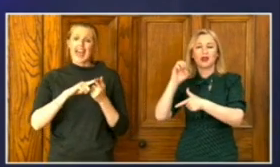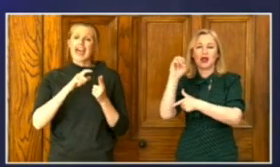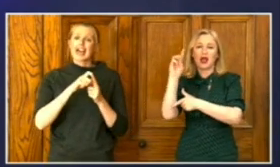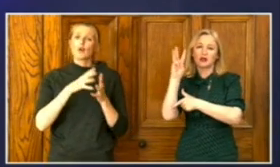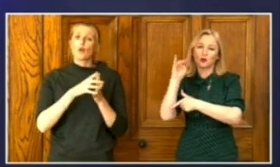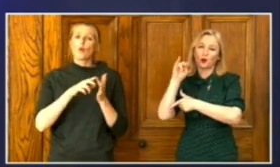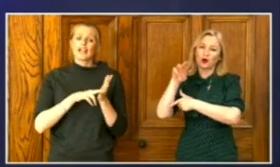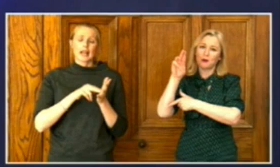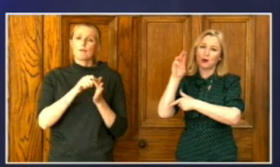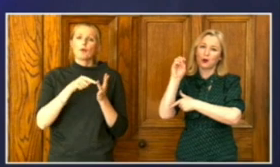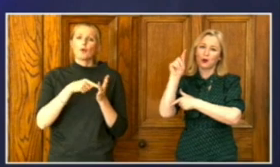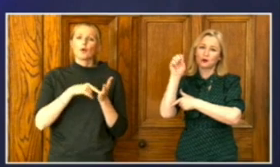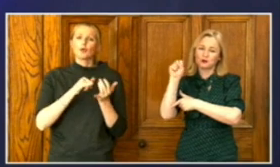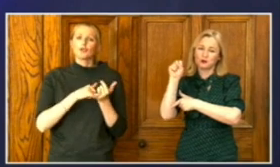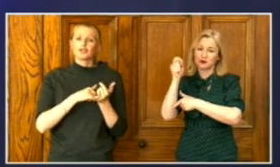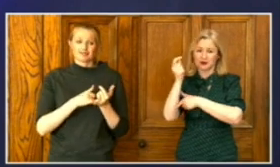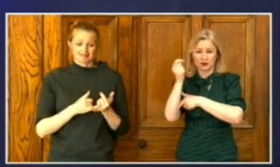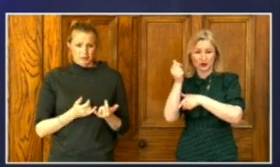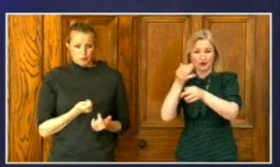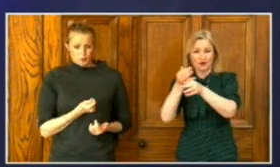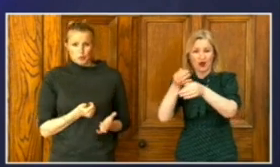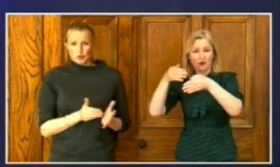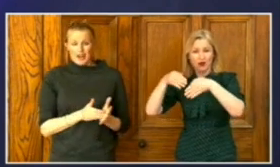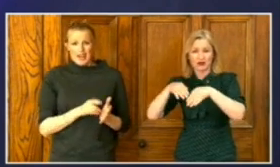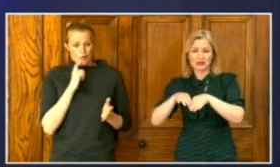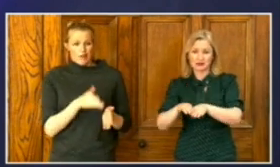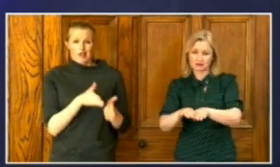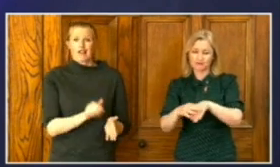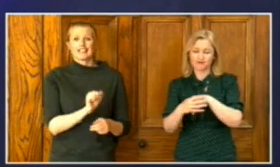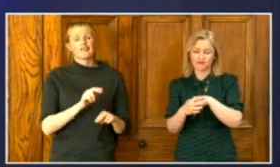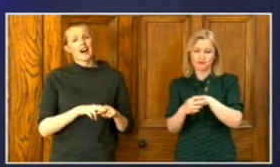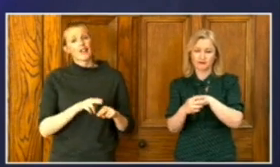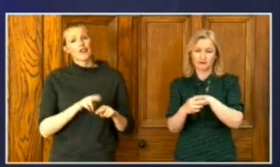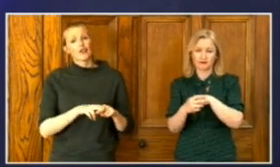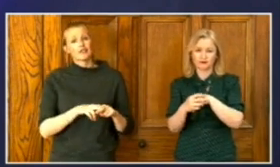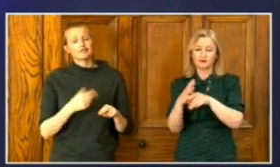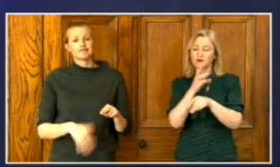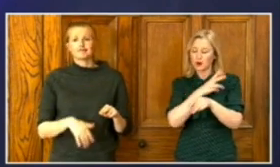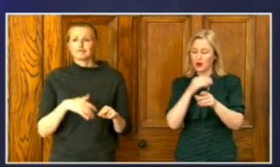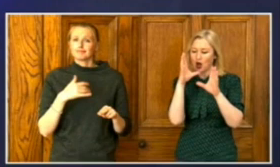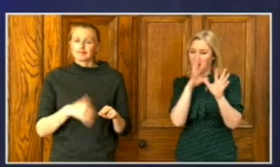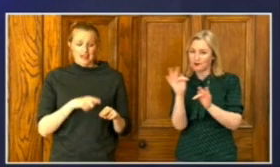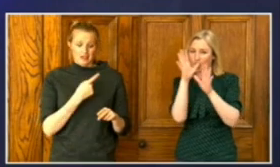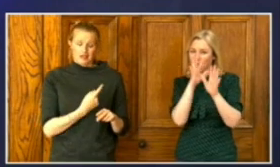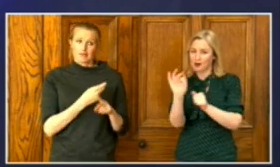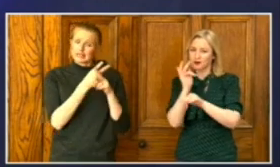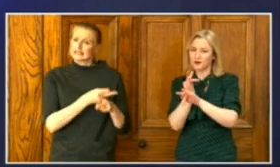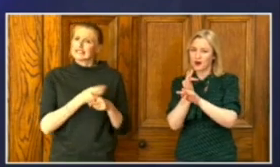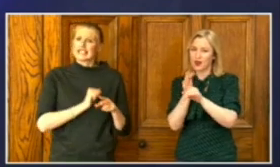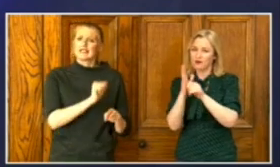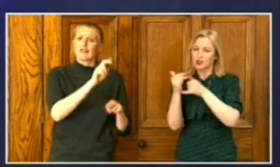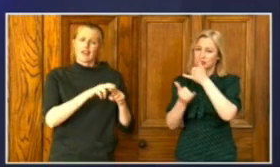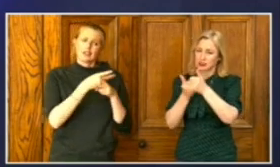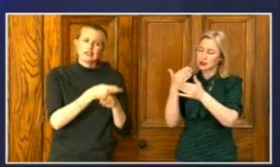who will bury his father shortly, having been involved in caring for Charlie over recent years, I know it has been